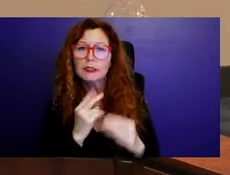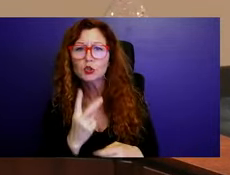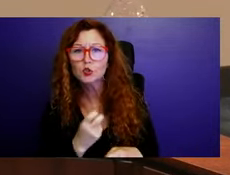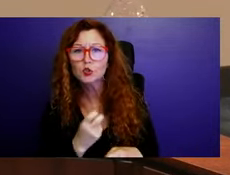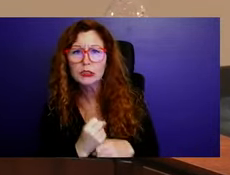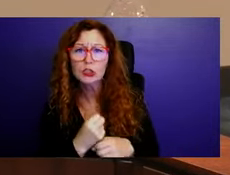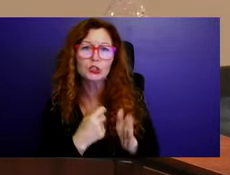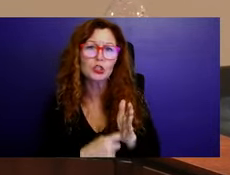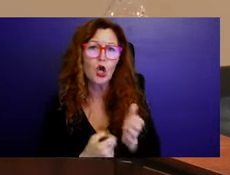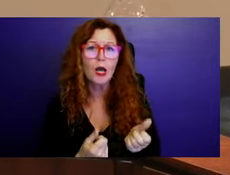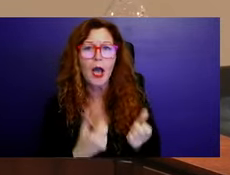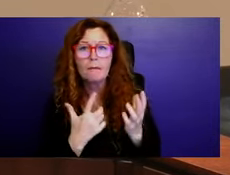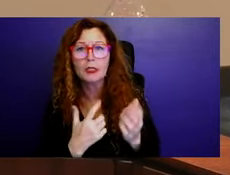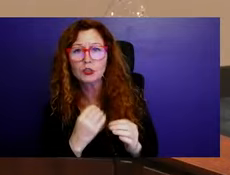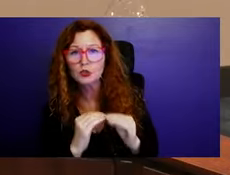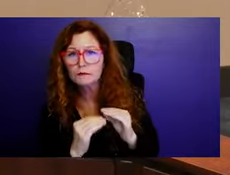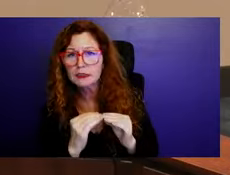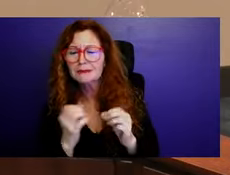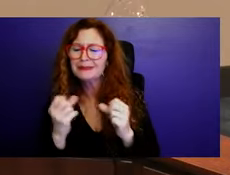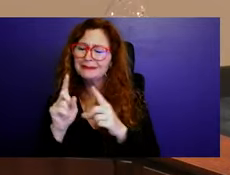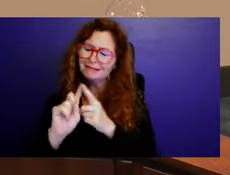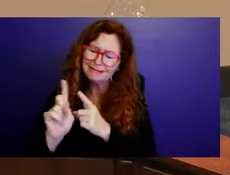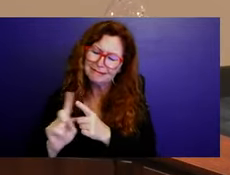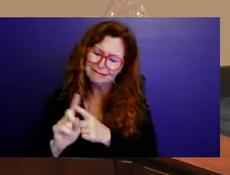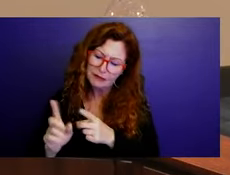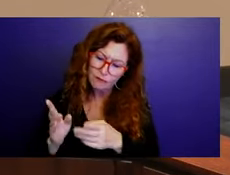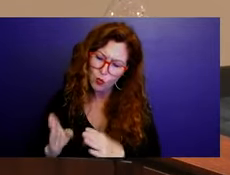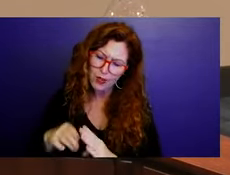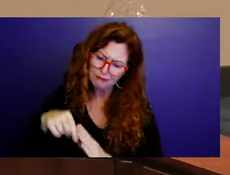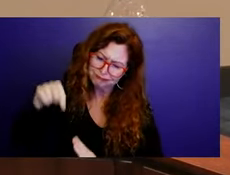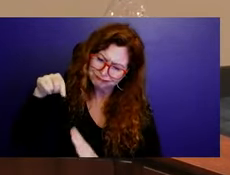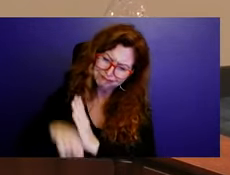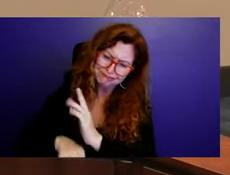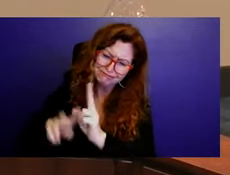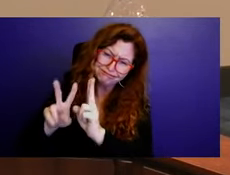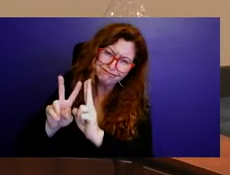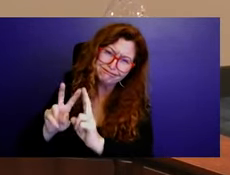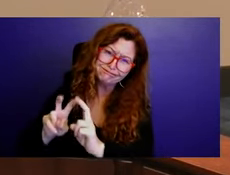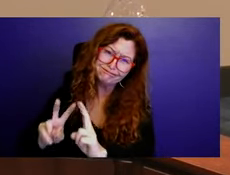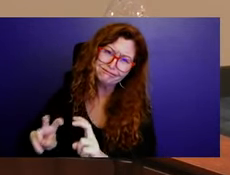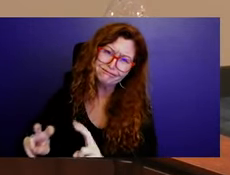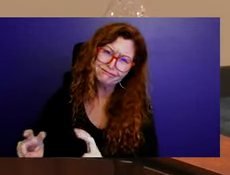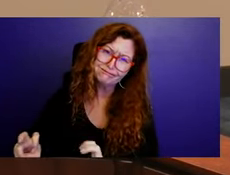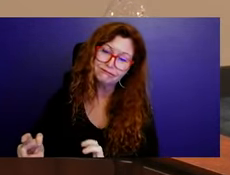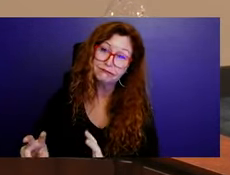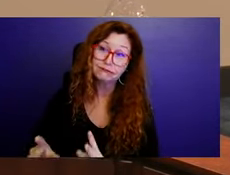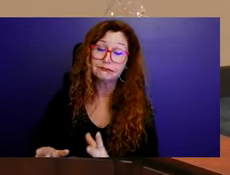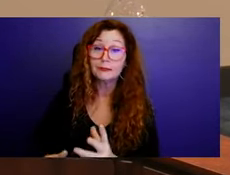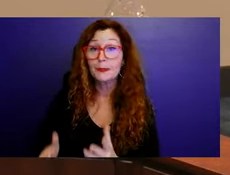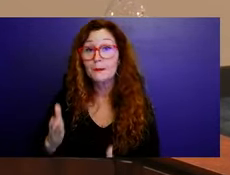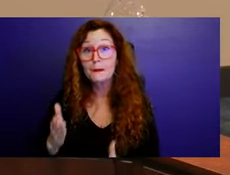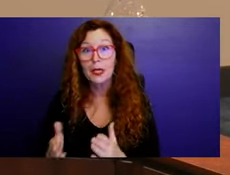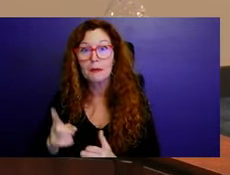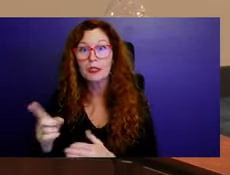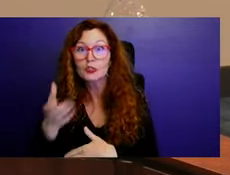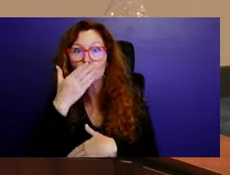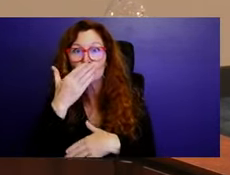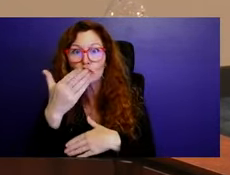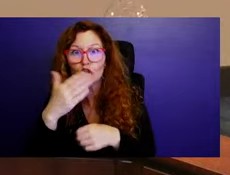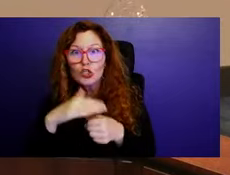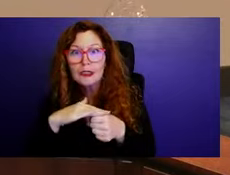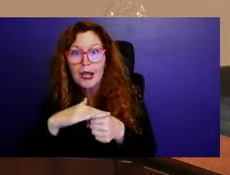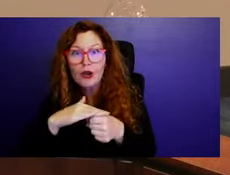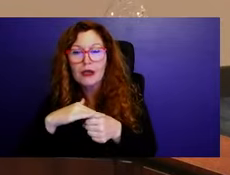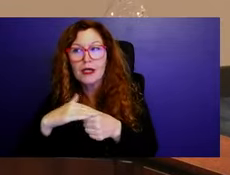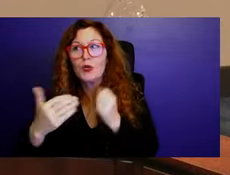strategic ways to look at some of those areas too, because it might be in a key area that without that, it disables us from annexation, annexing